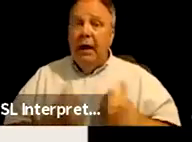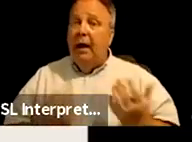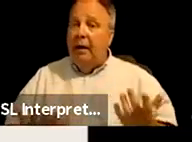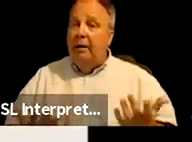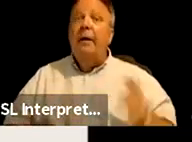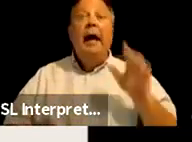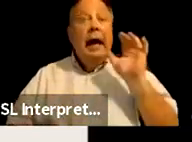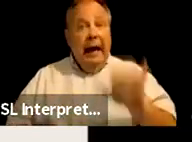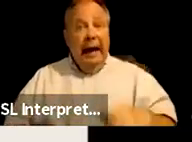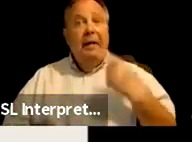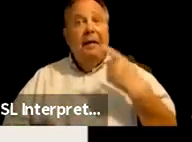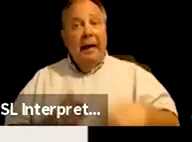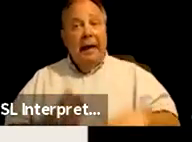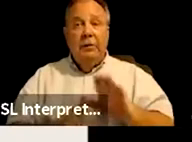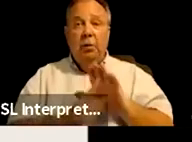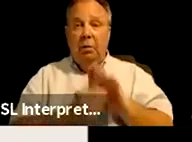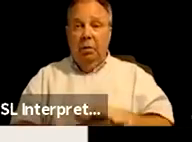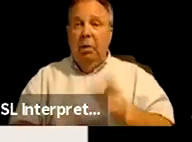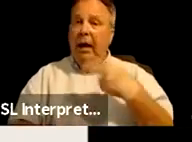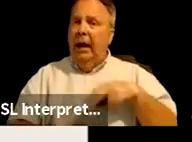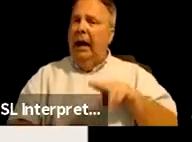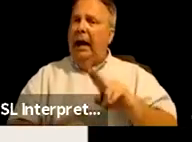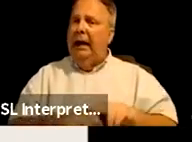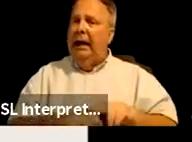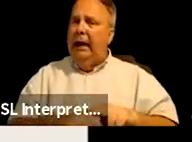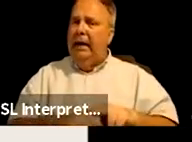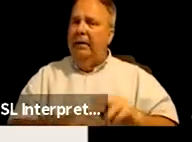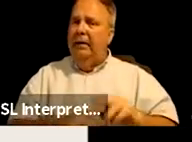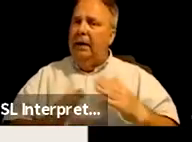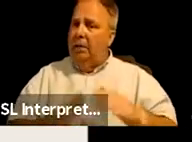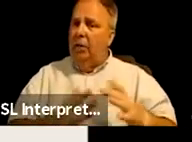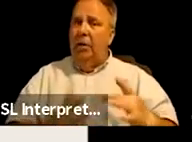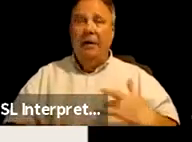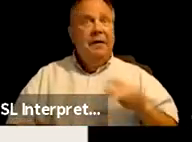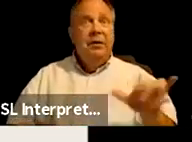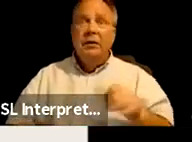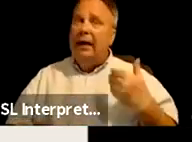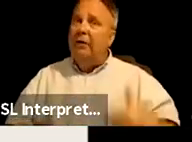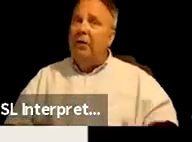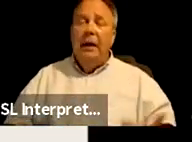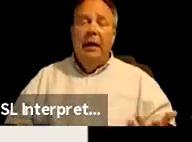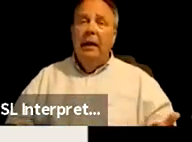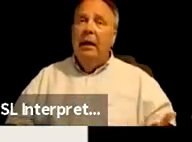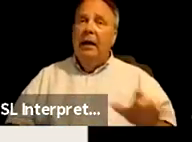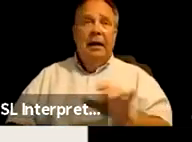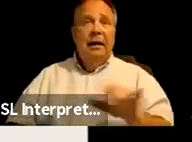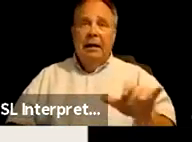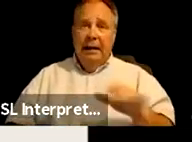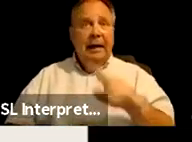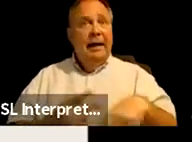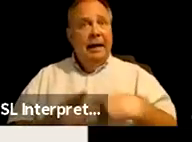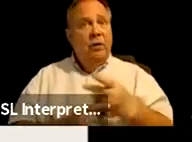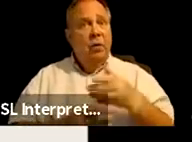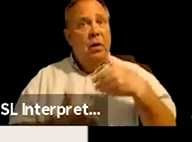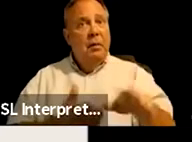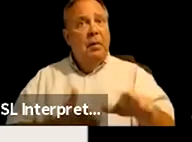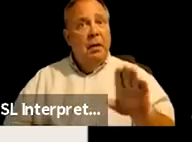kind of what ableism and native country and native community feels like for me is it's like a form of banishment.